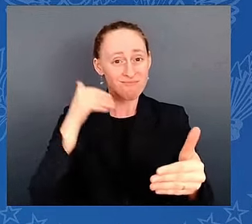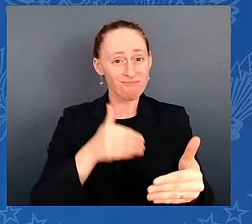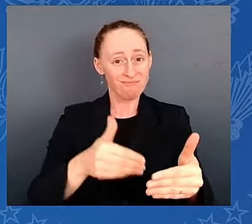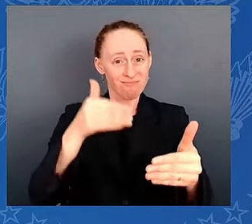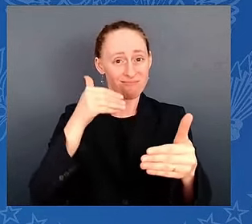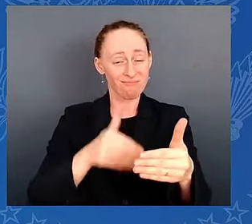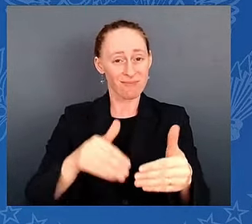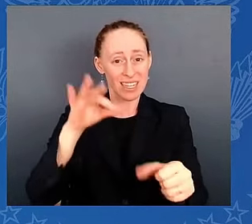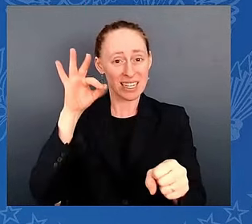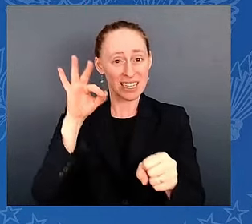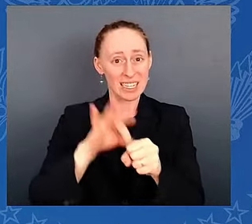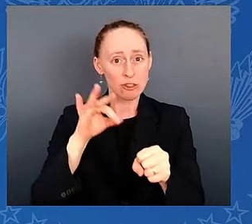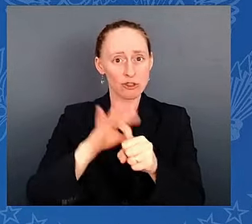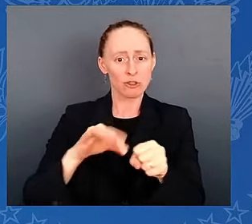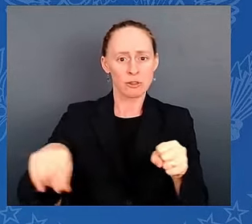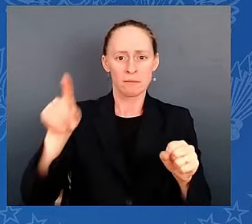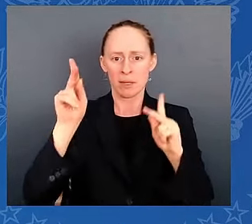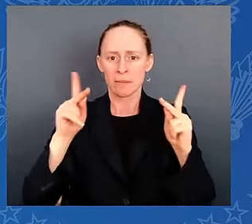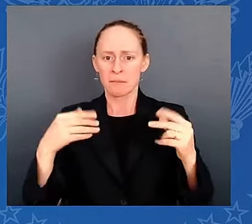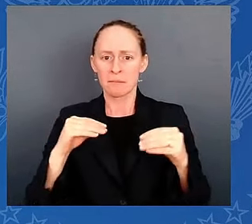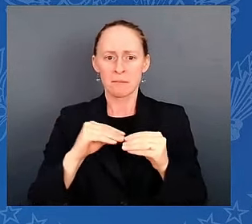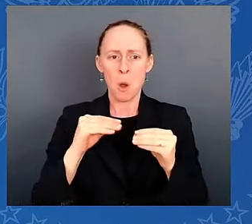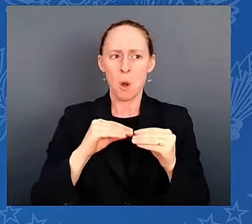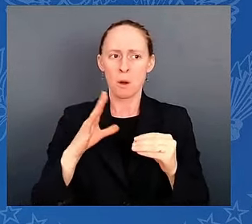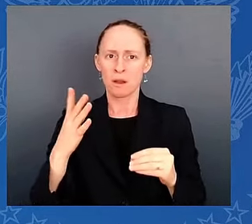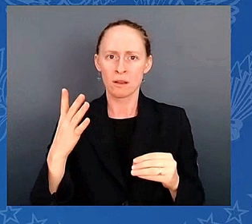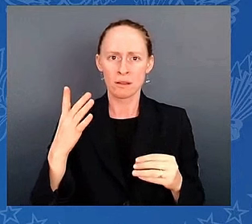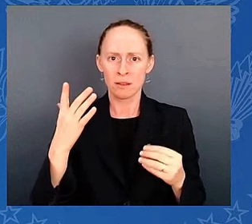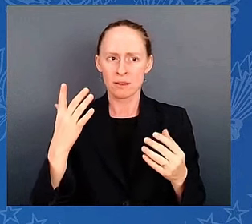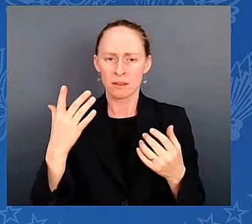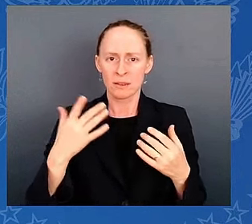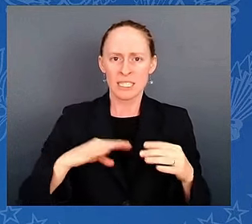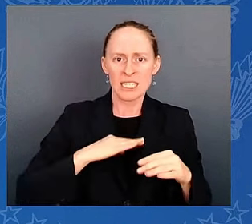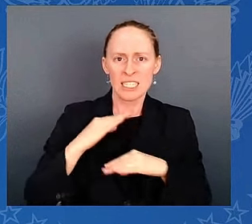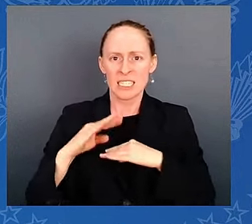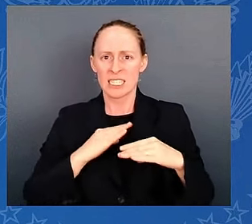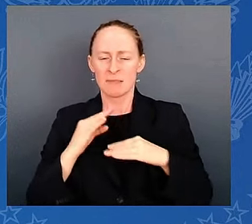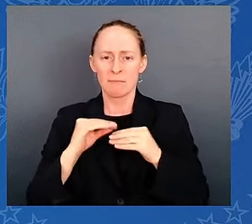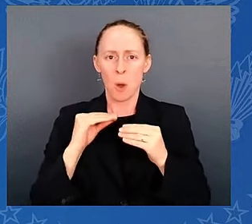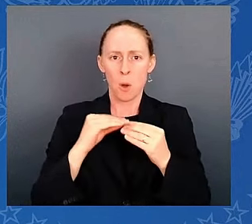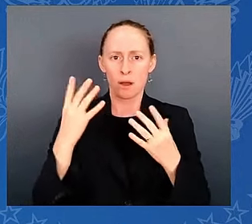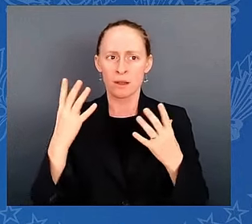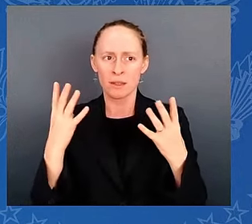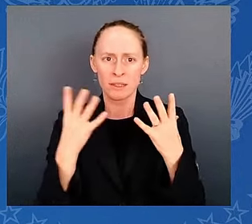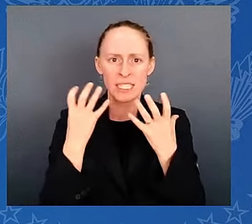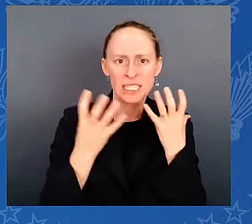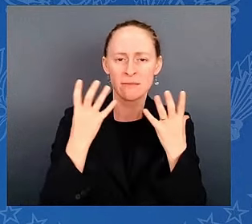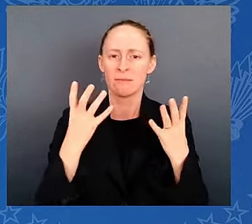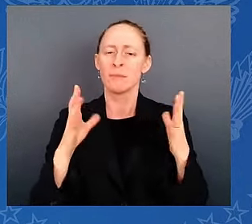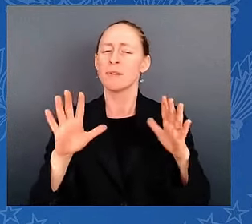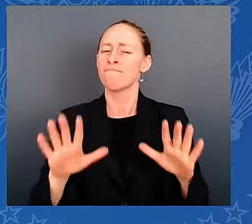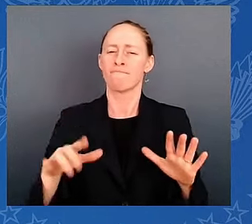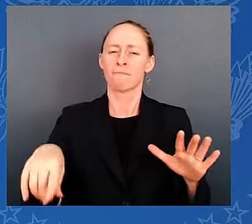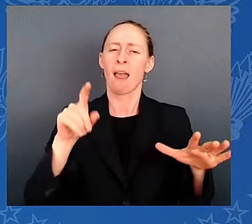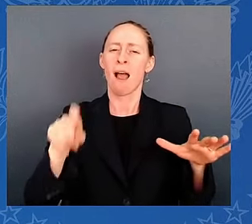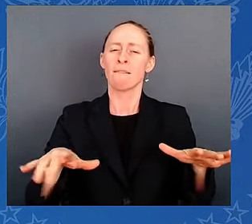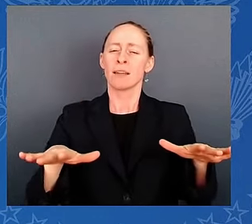an added burden on each of us to ensure that no matter how strong our convictions, we must never descend into violence.